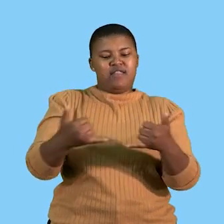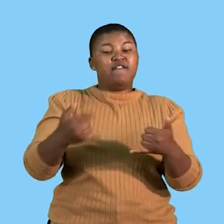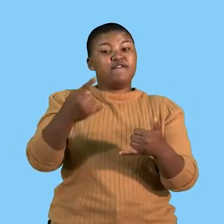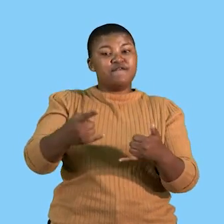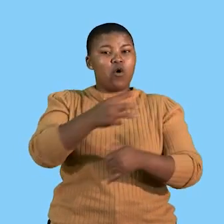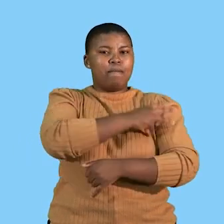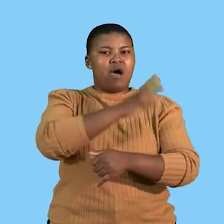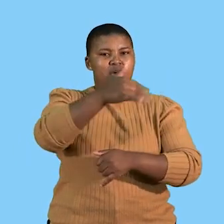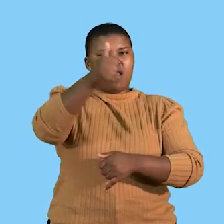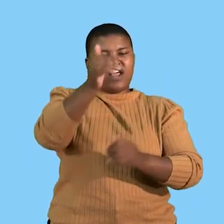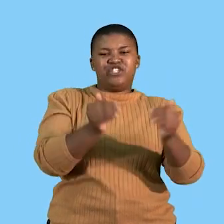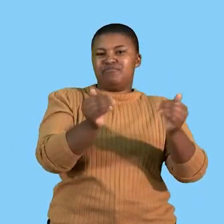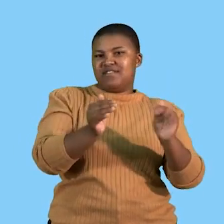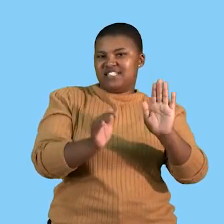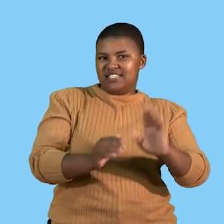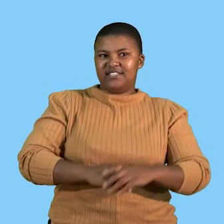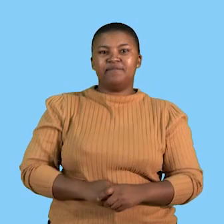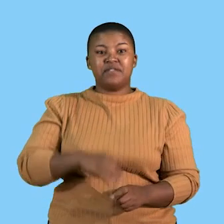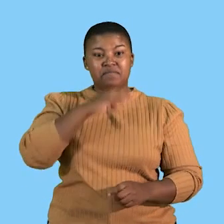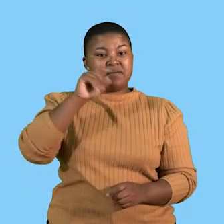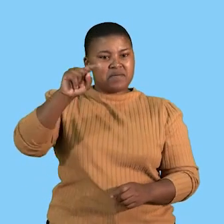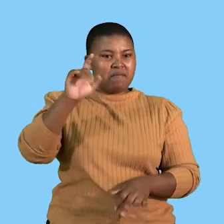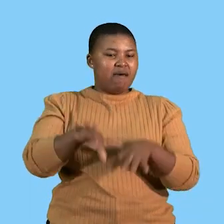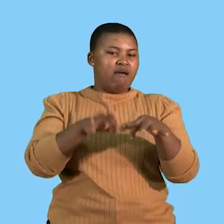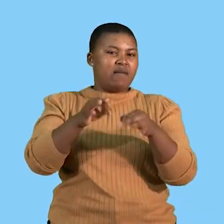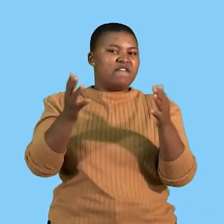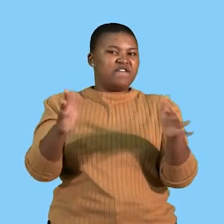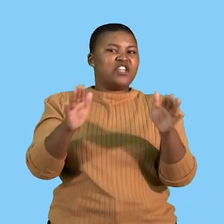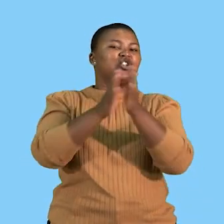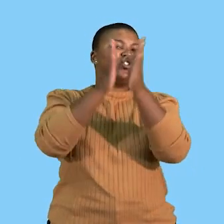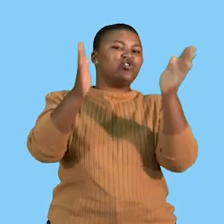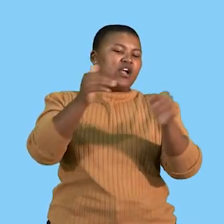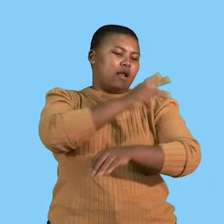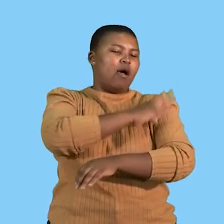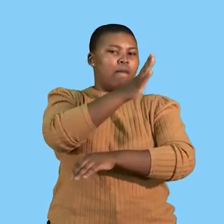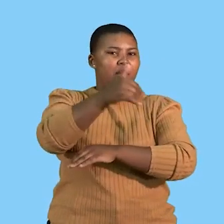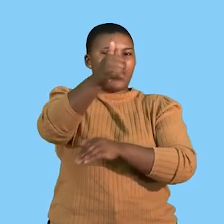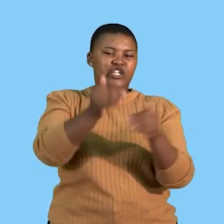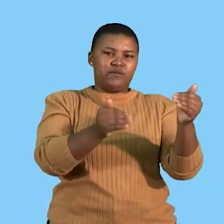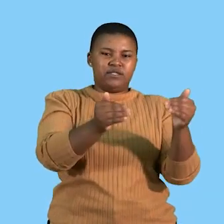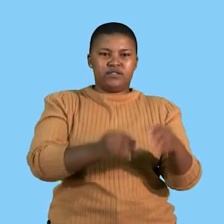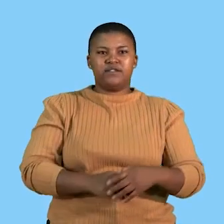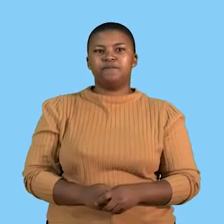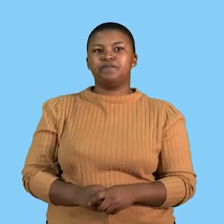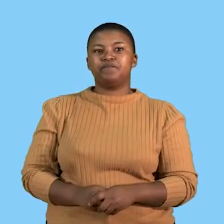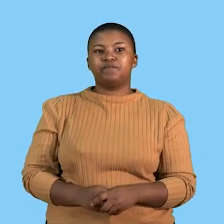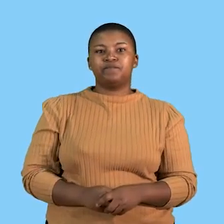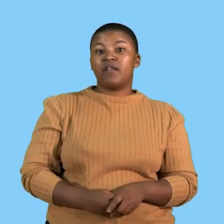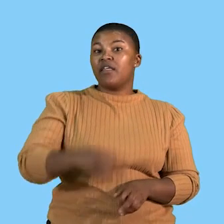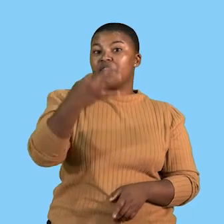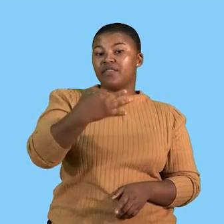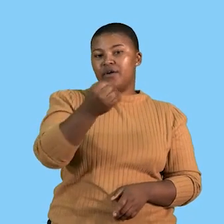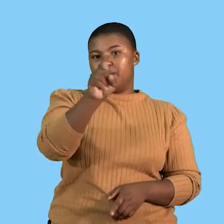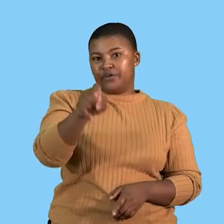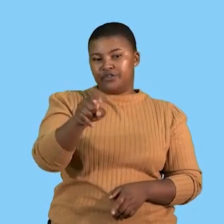of management. So that is then our description of general management. Our